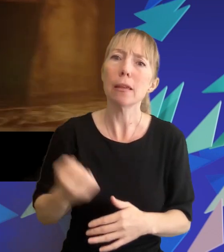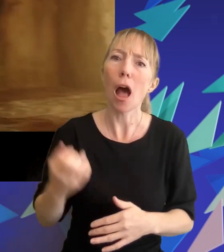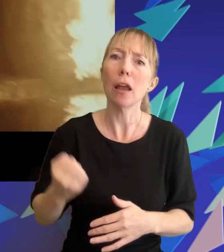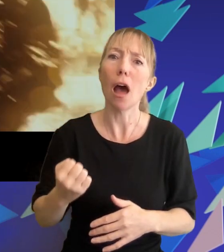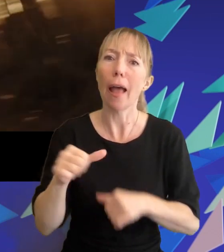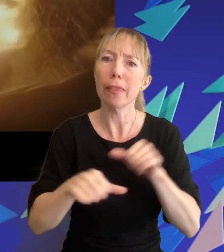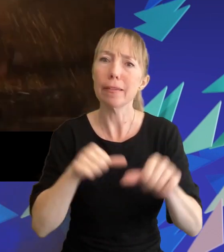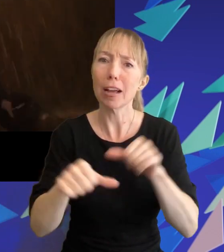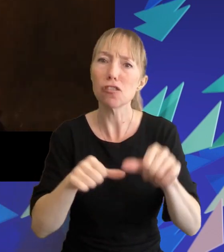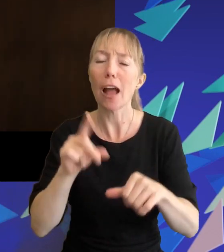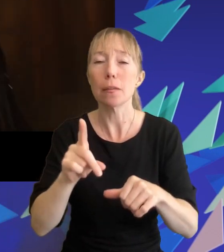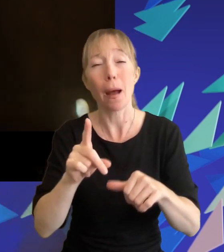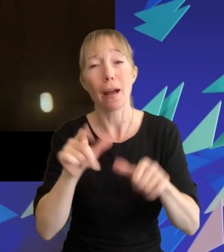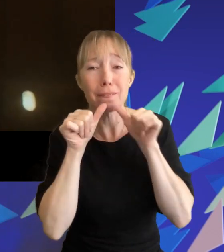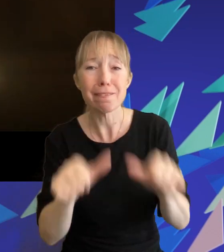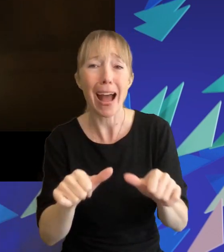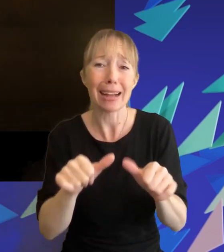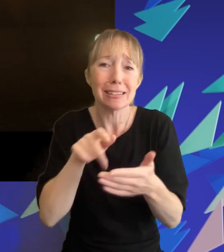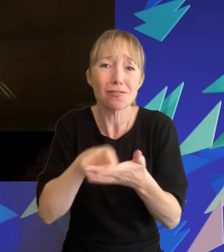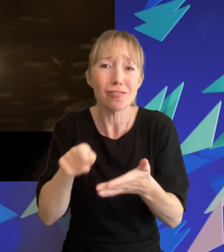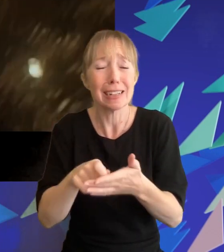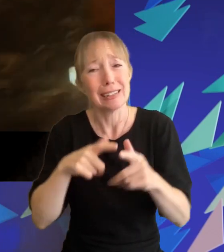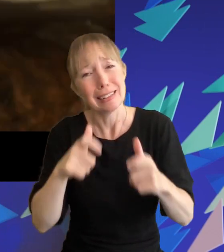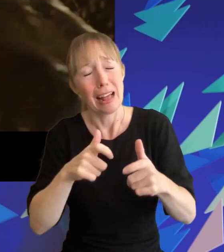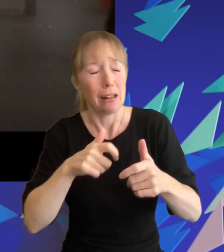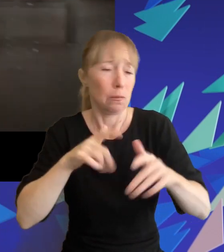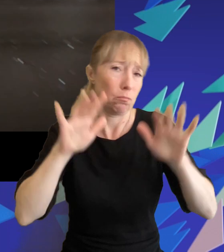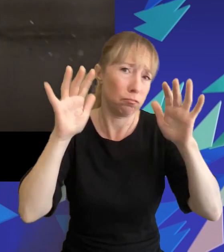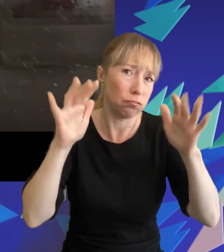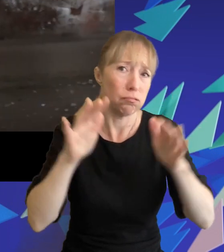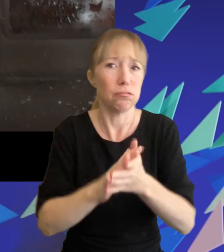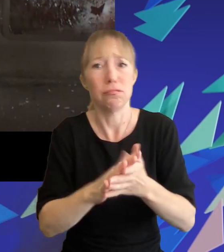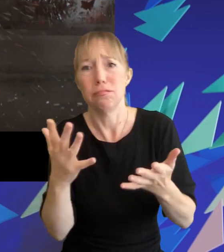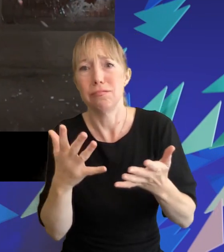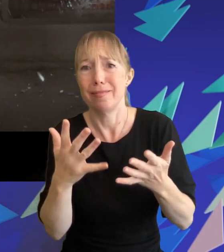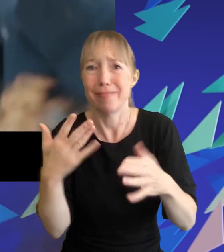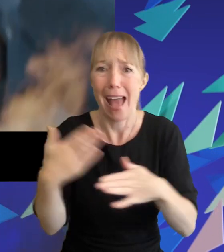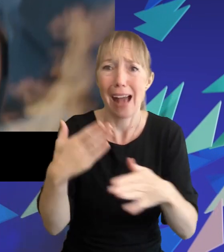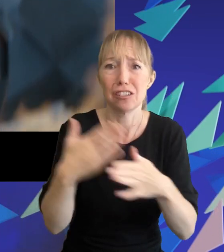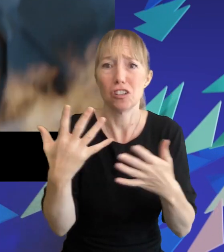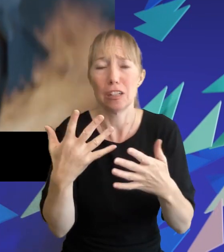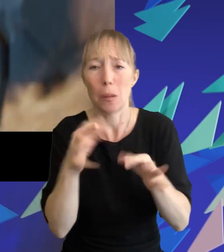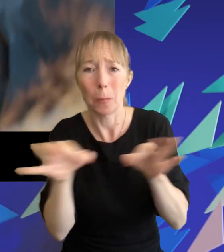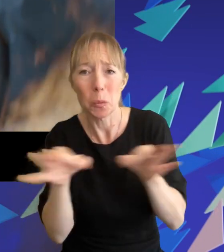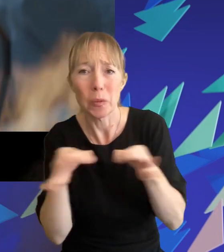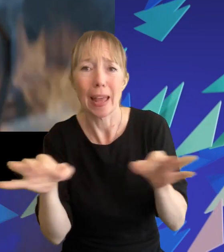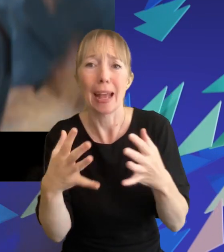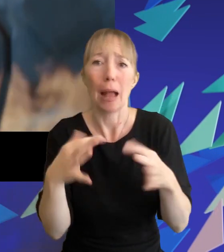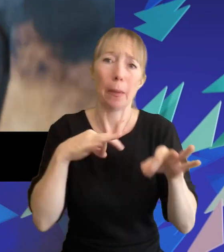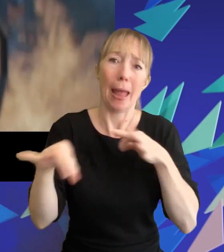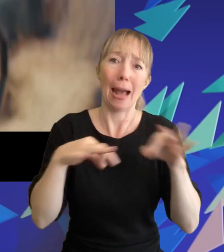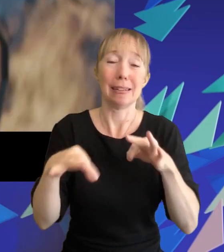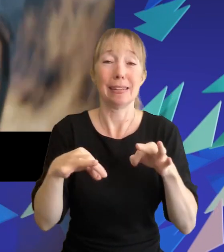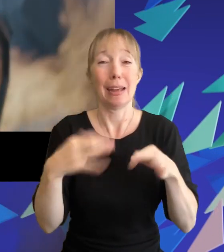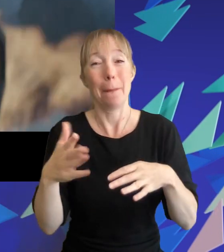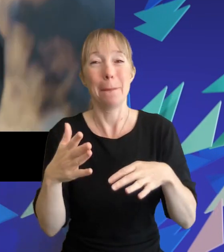fans and critics still applauded the action sequences score and performances after all we'd been on a journey with these characters for the